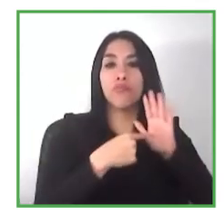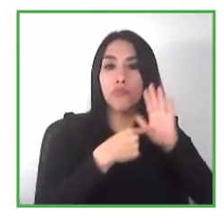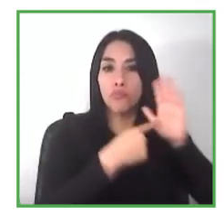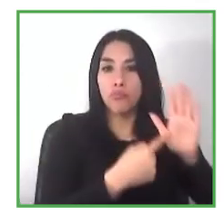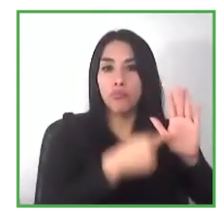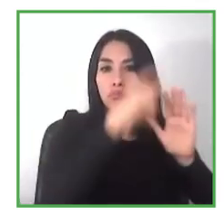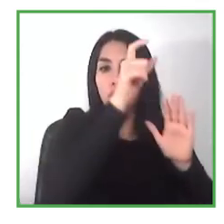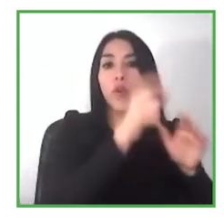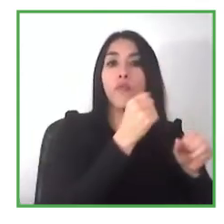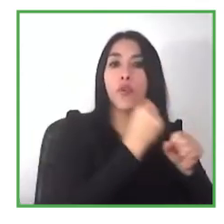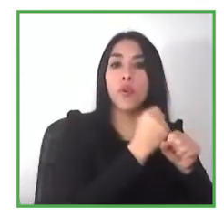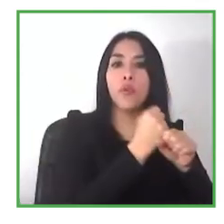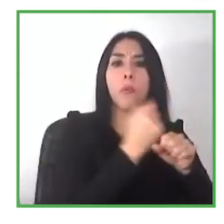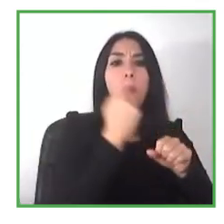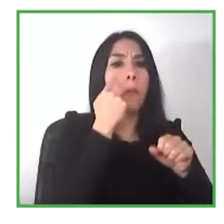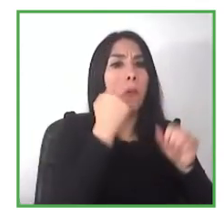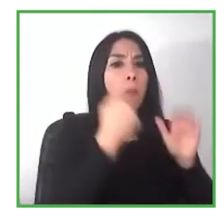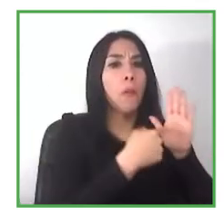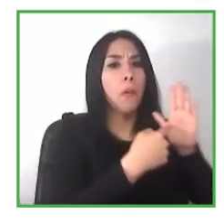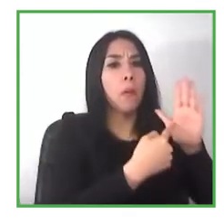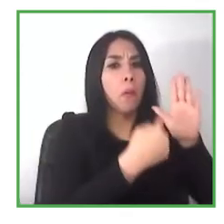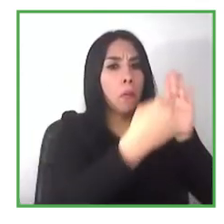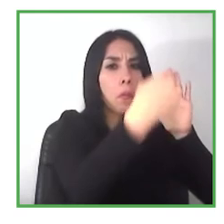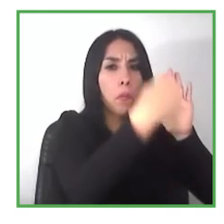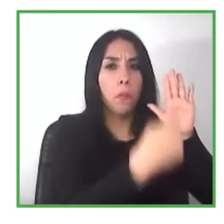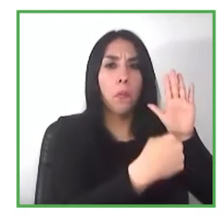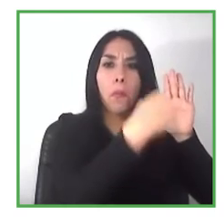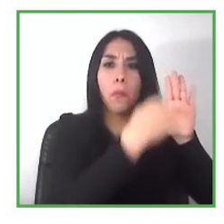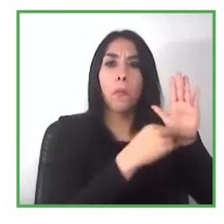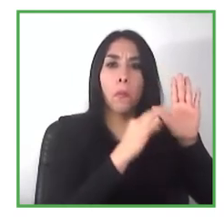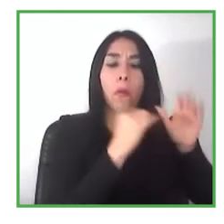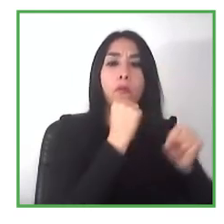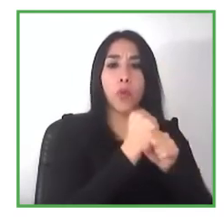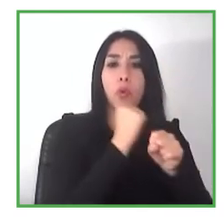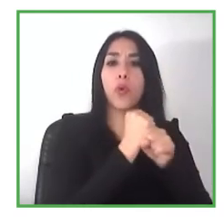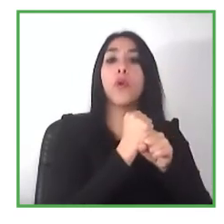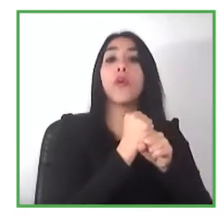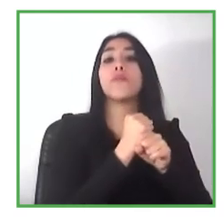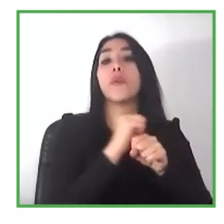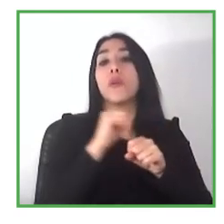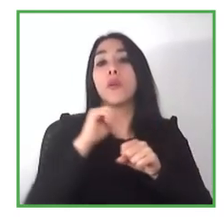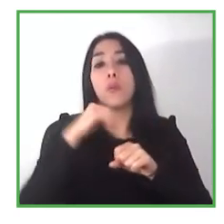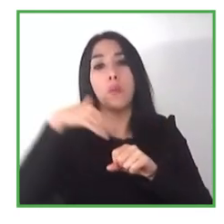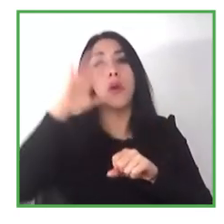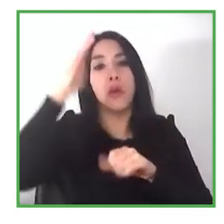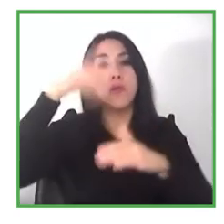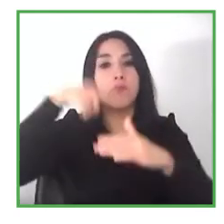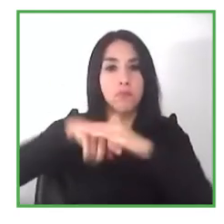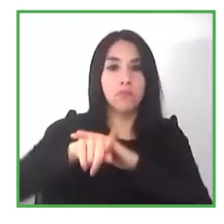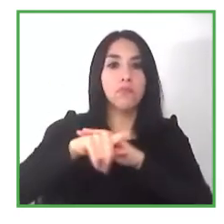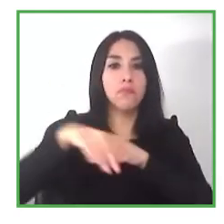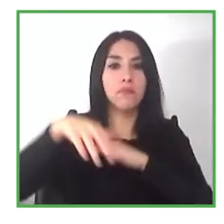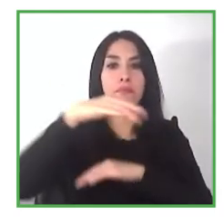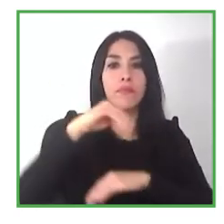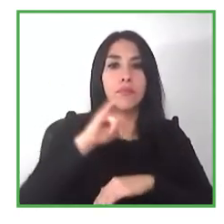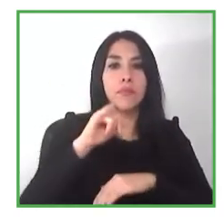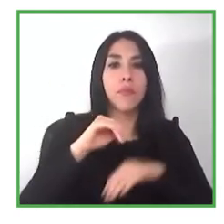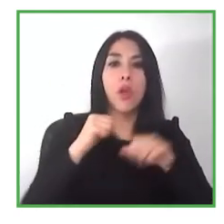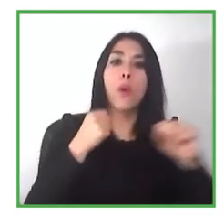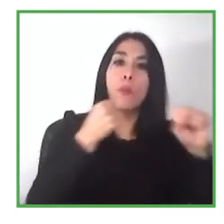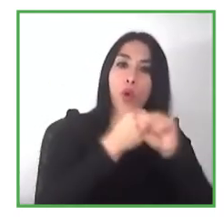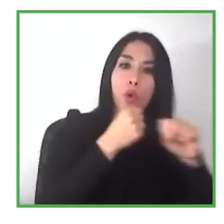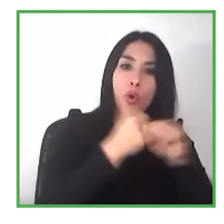we support the employer and the employee with the job coach and that that's we find where you offer that